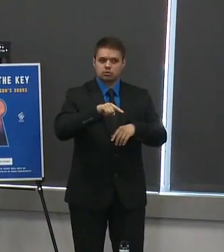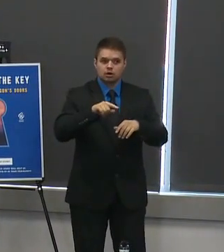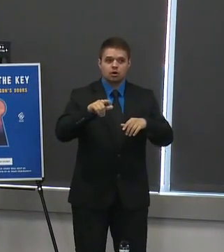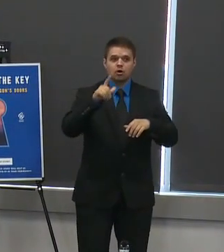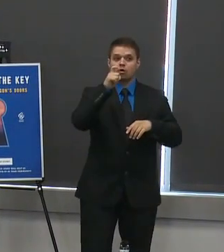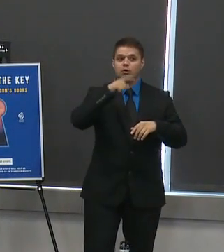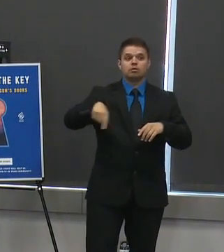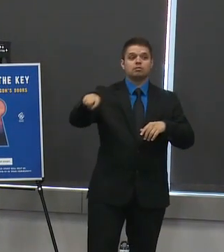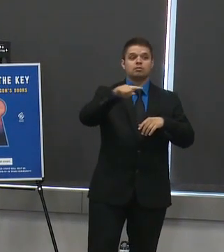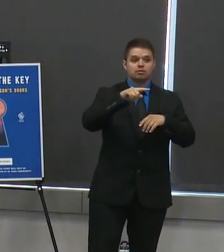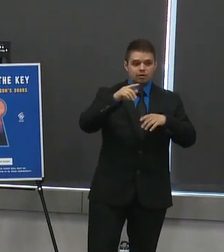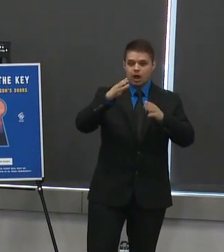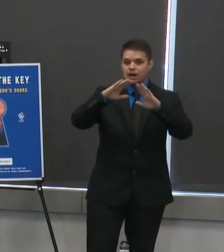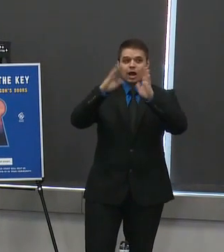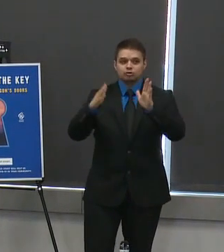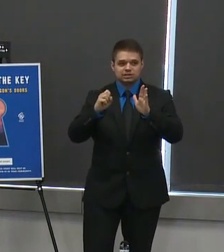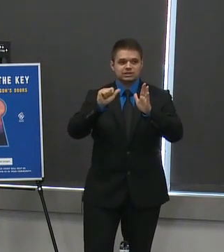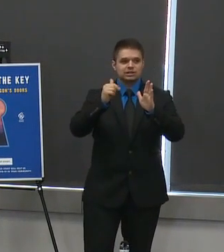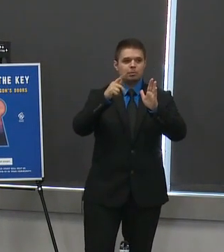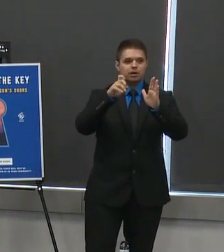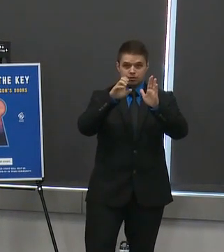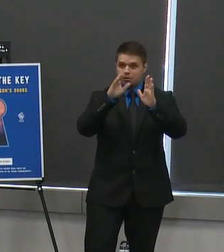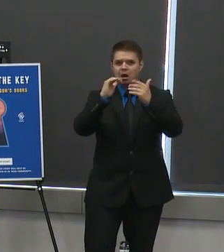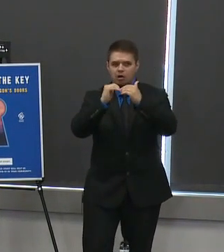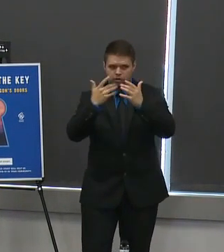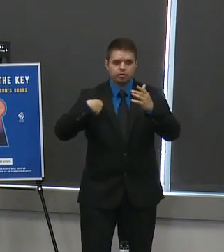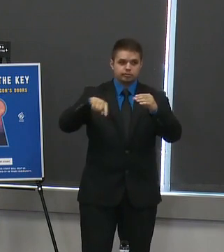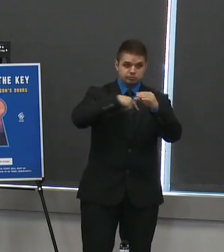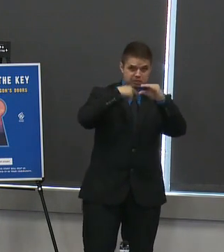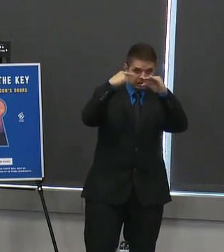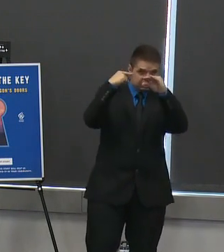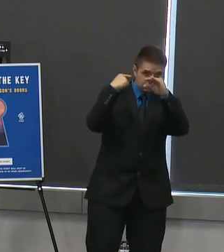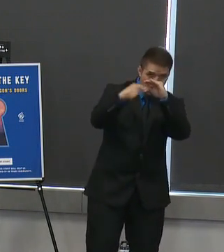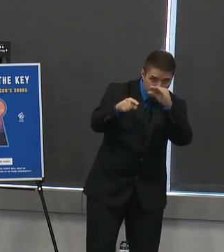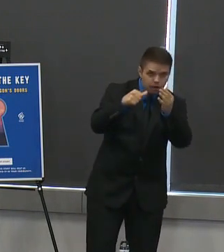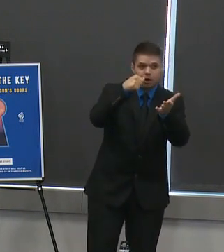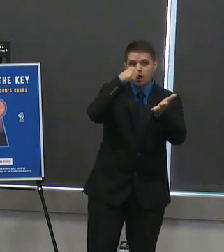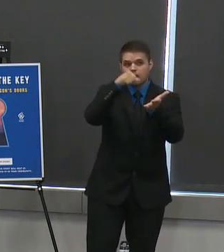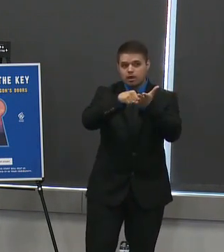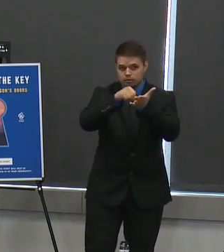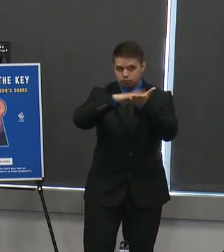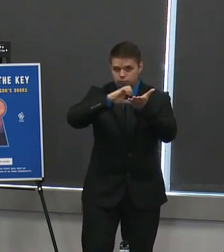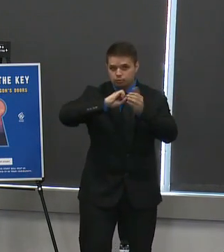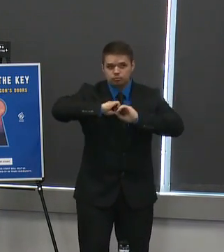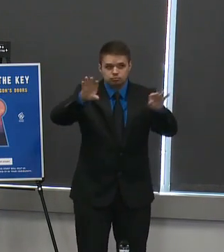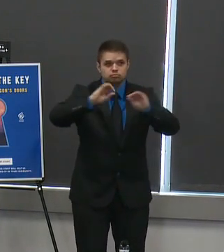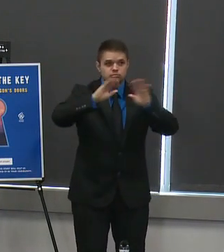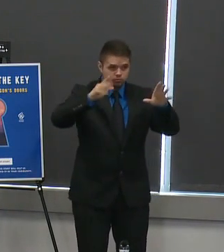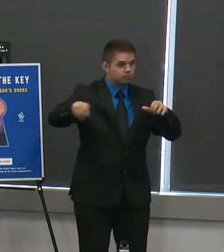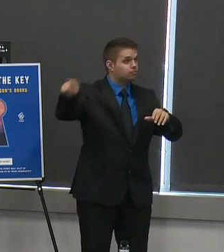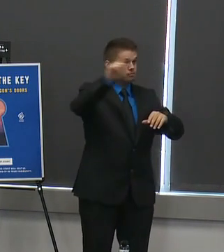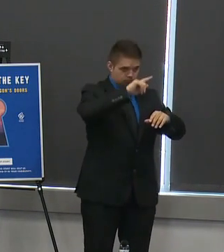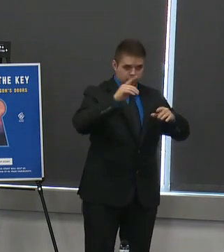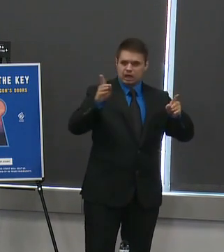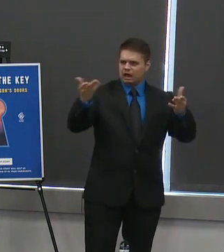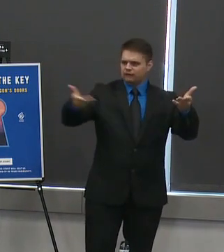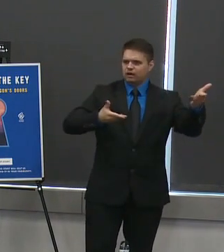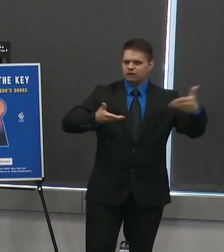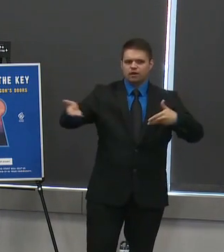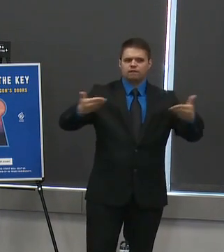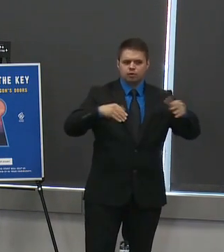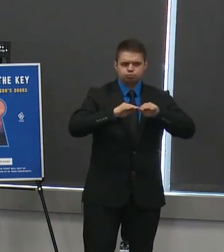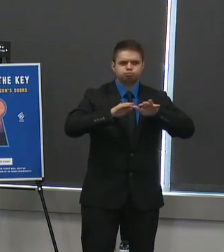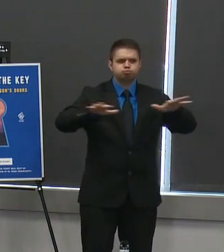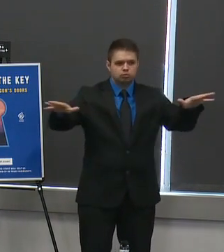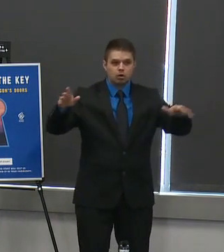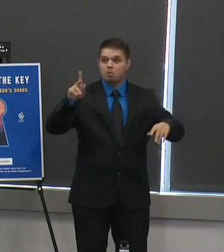and we'll send an email or letter out on may 11th to invite people to participate once they voluntarily